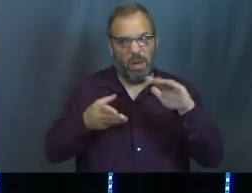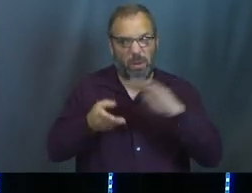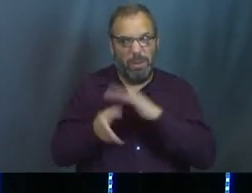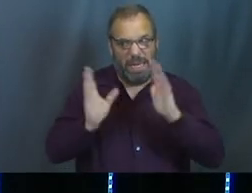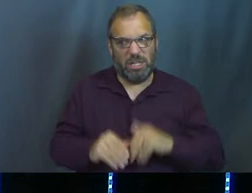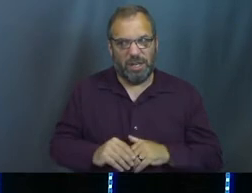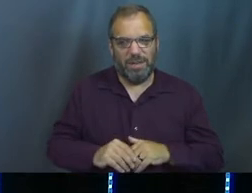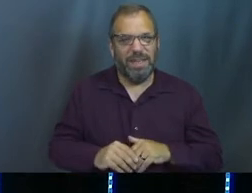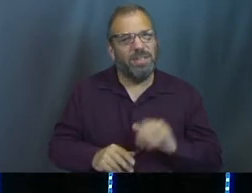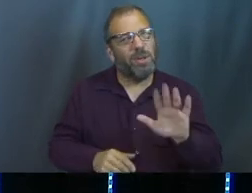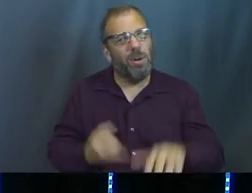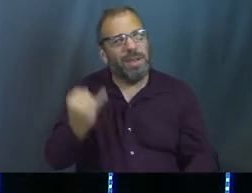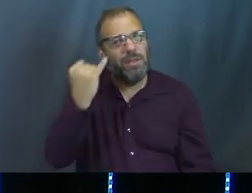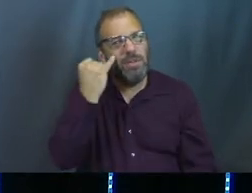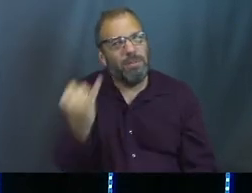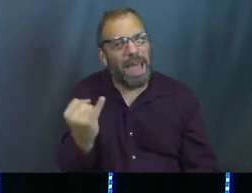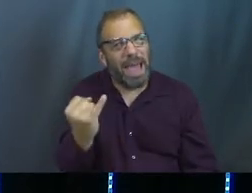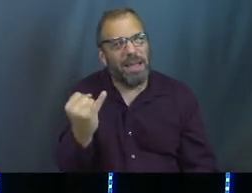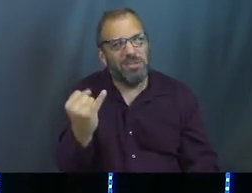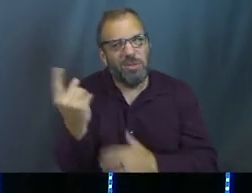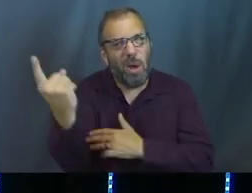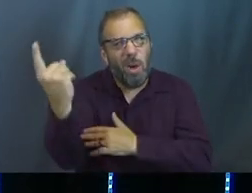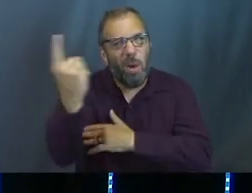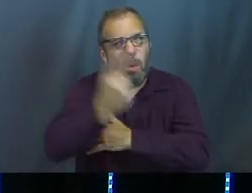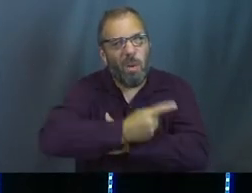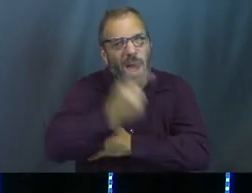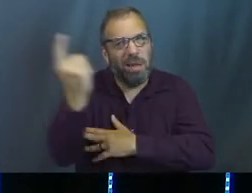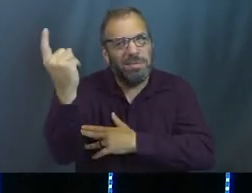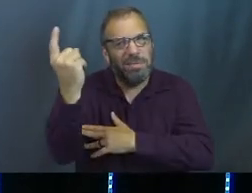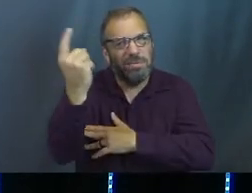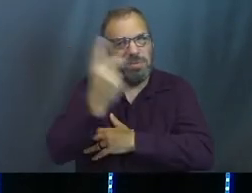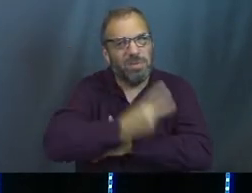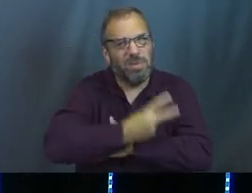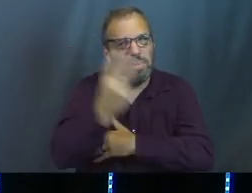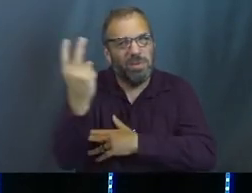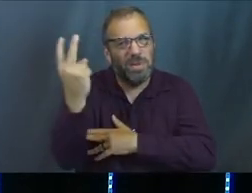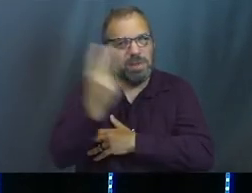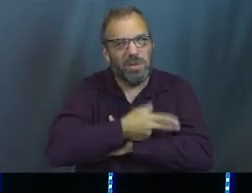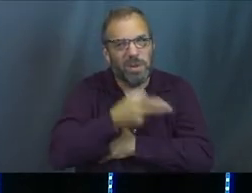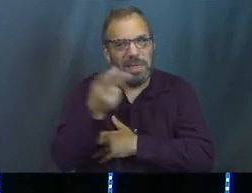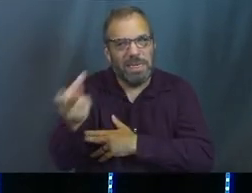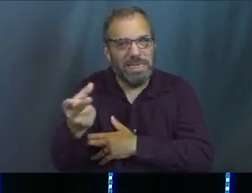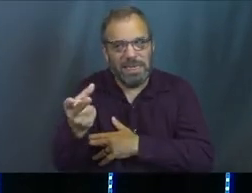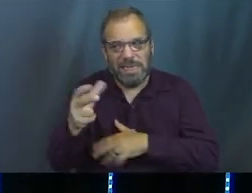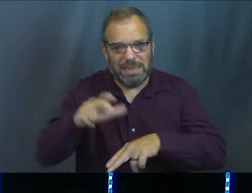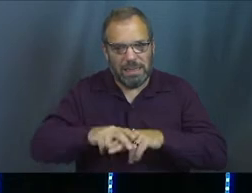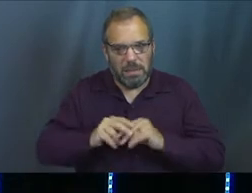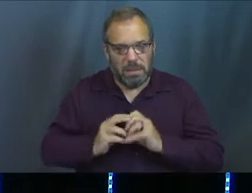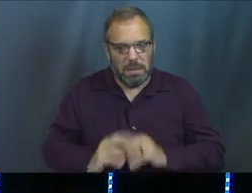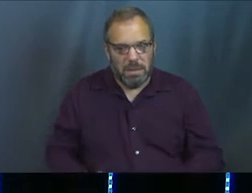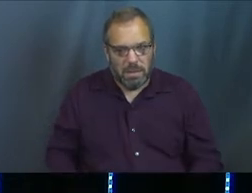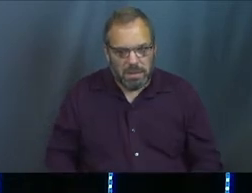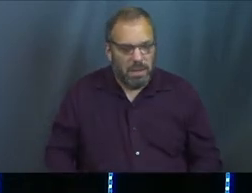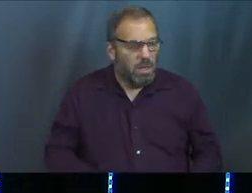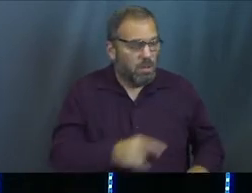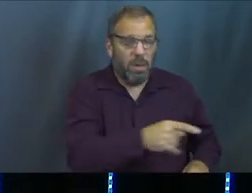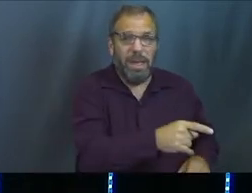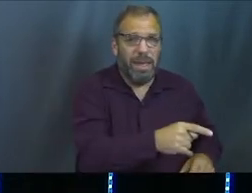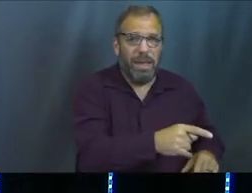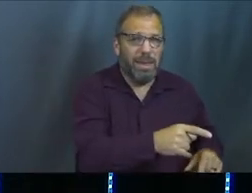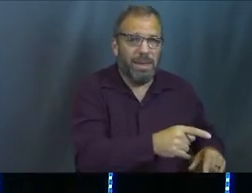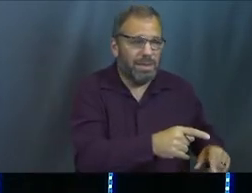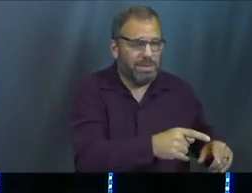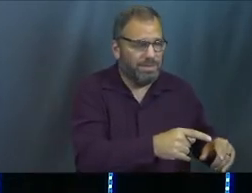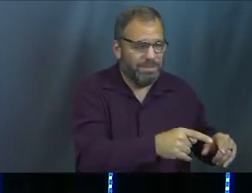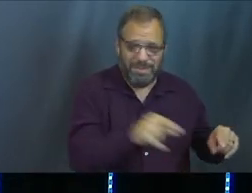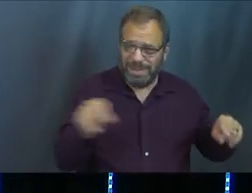So you can imagine that the next three days were real tense. You know what mean? I'm sure that the cupbearer was not down to play a game of